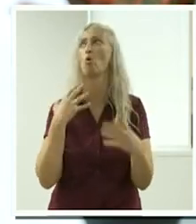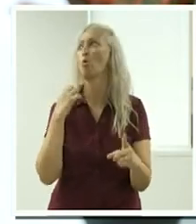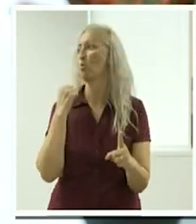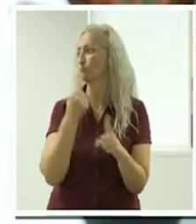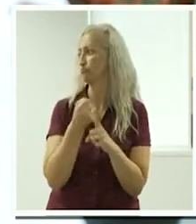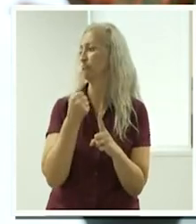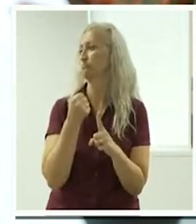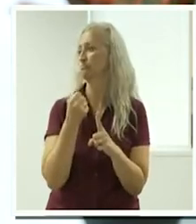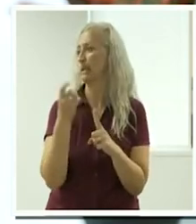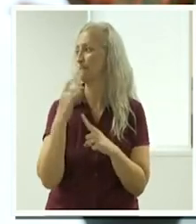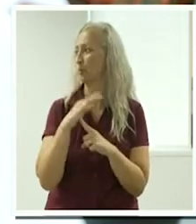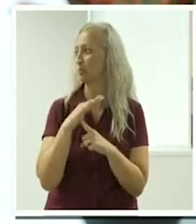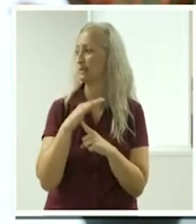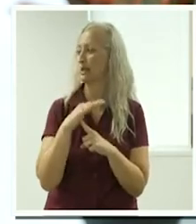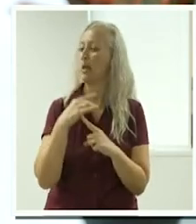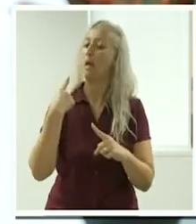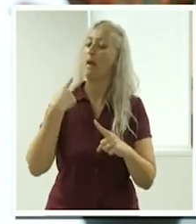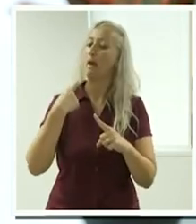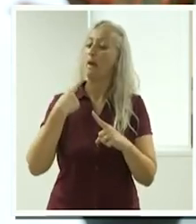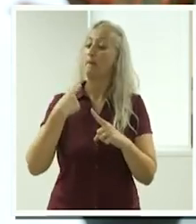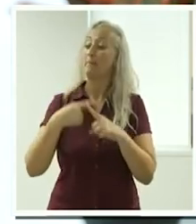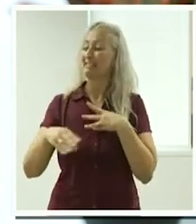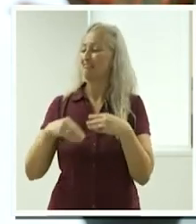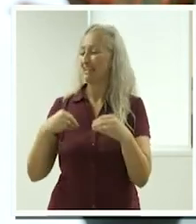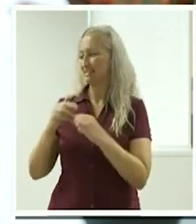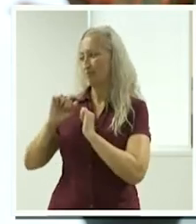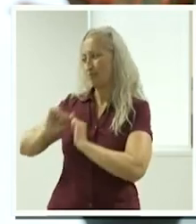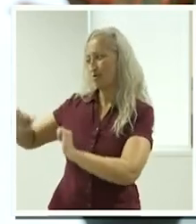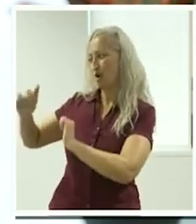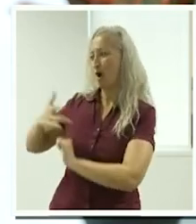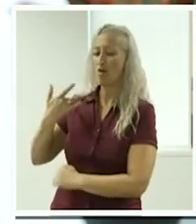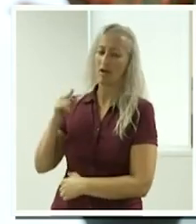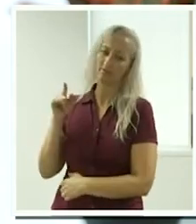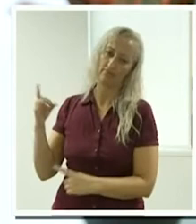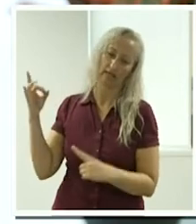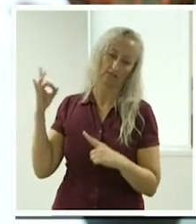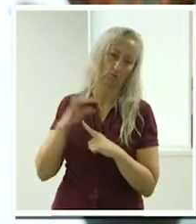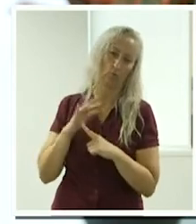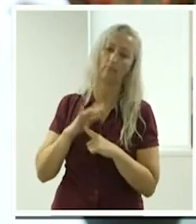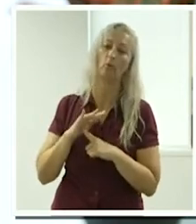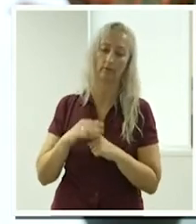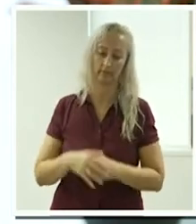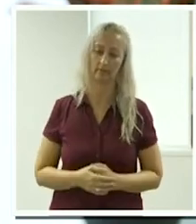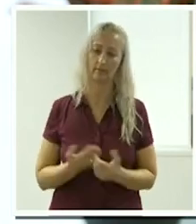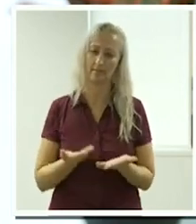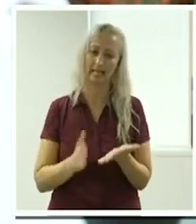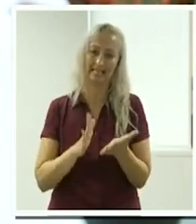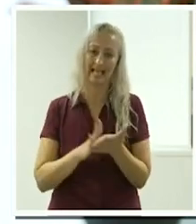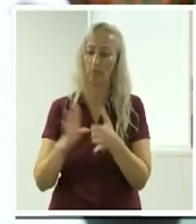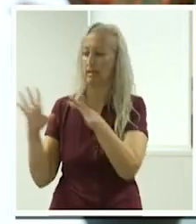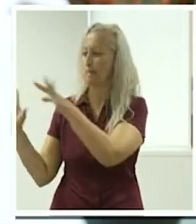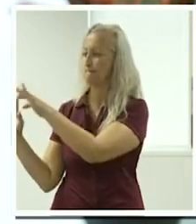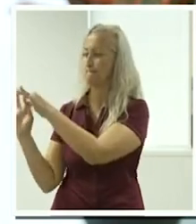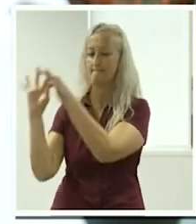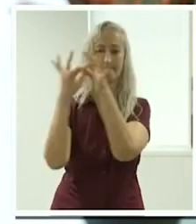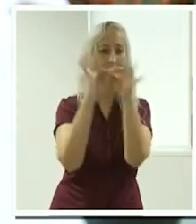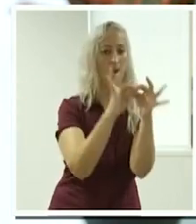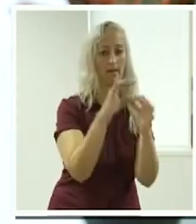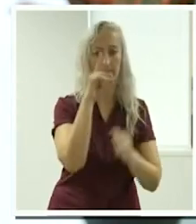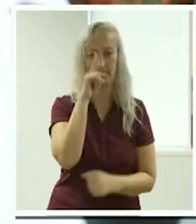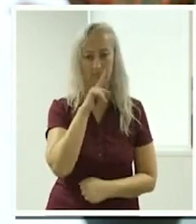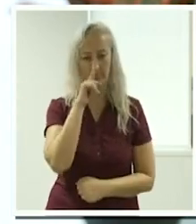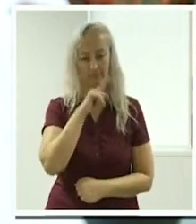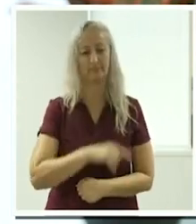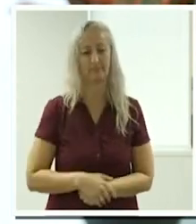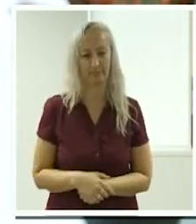also can work around your own lives and i think this is the key to unlocking workforce in communities uh everywhere and i i love